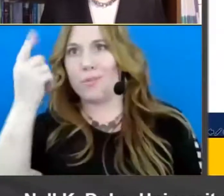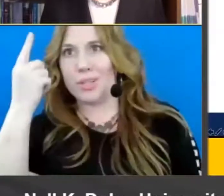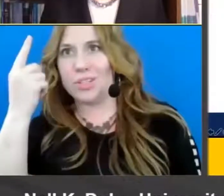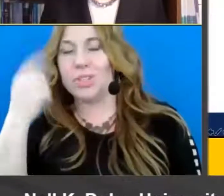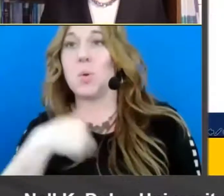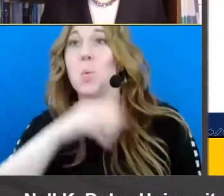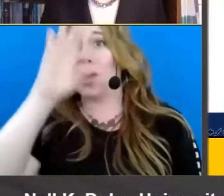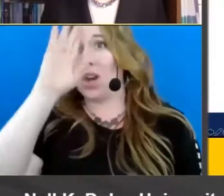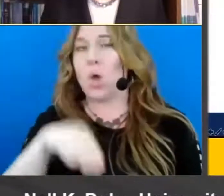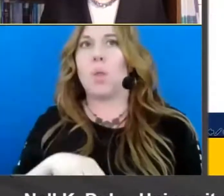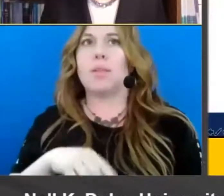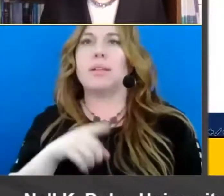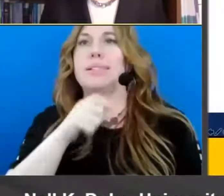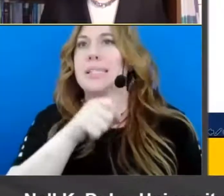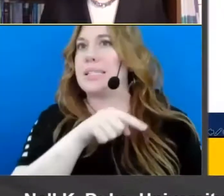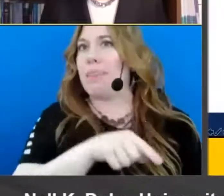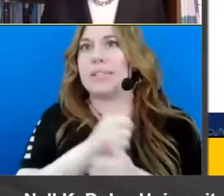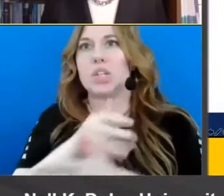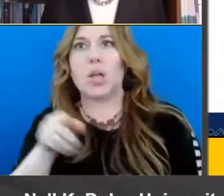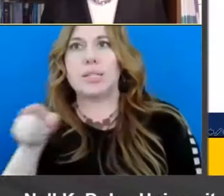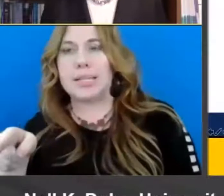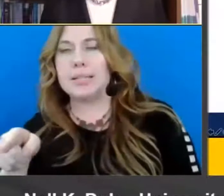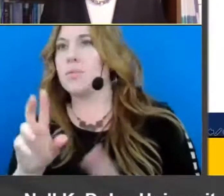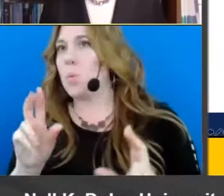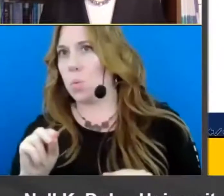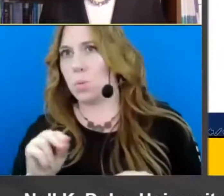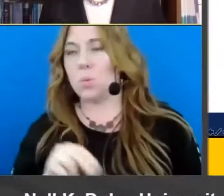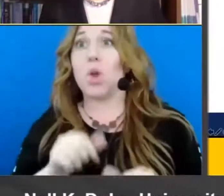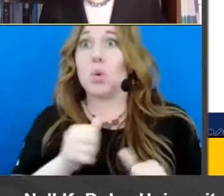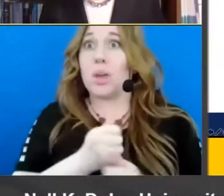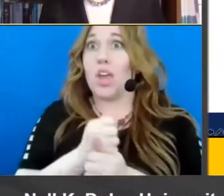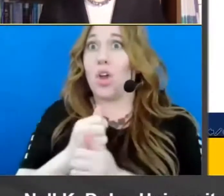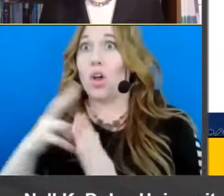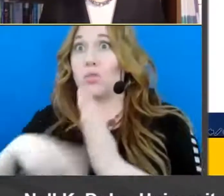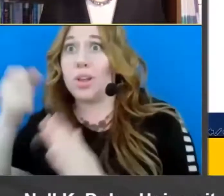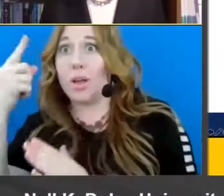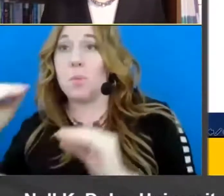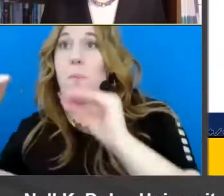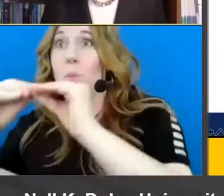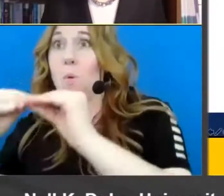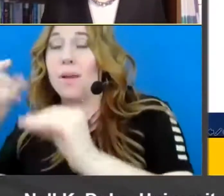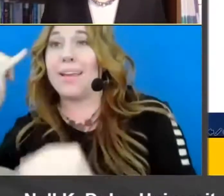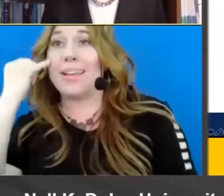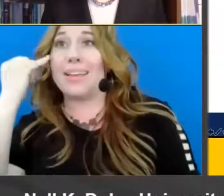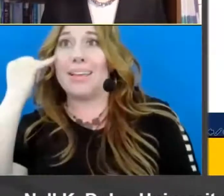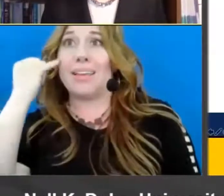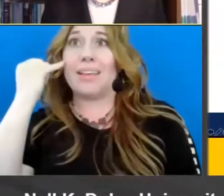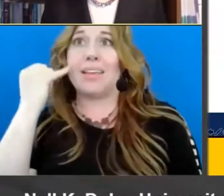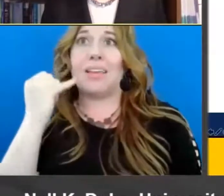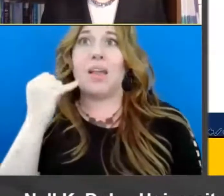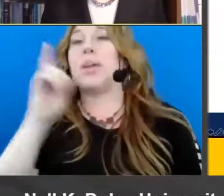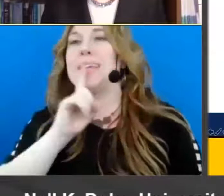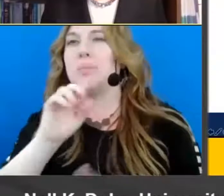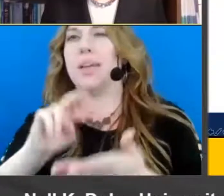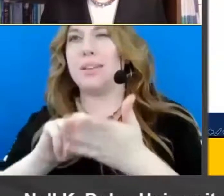that this is a causal relationship that is you can cause reading comprehension to be higher if you make certain moves to improve reading